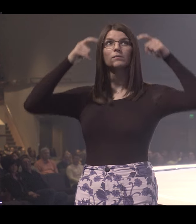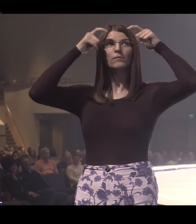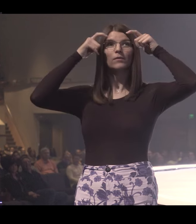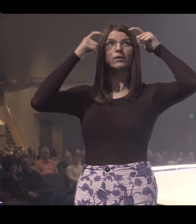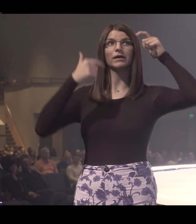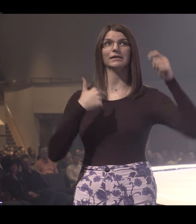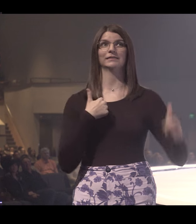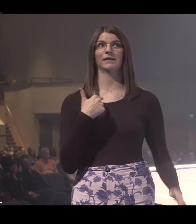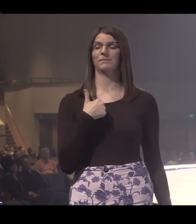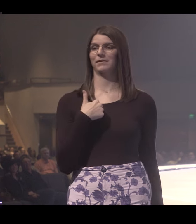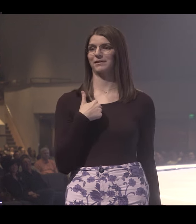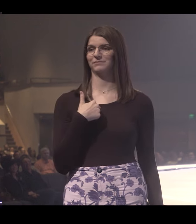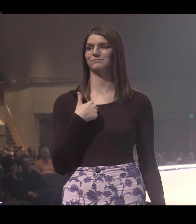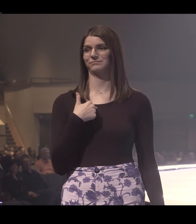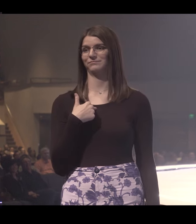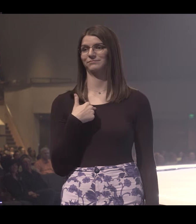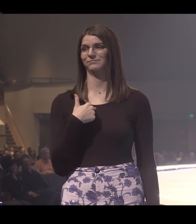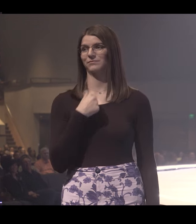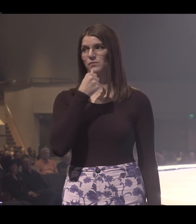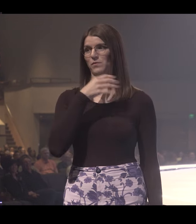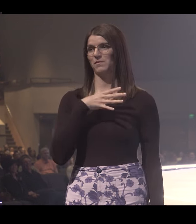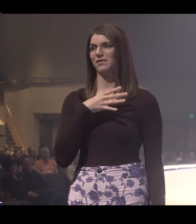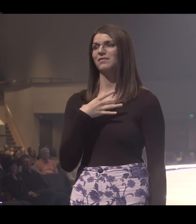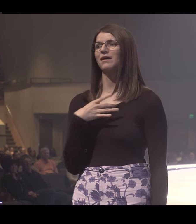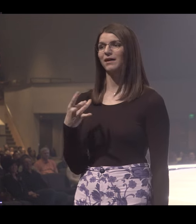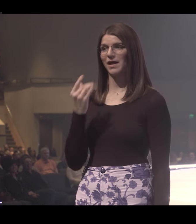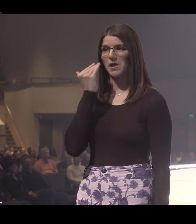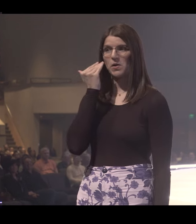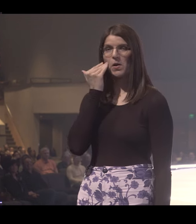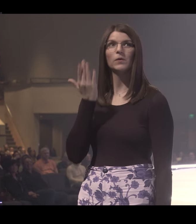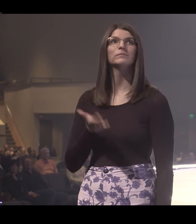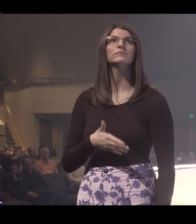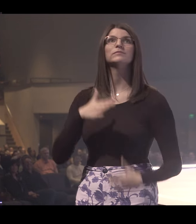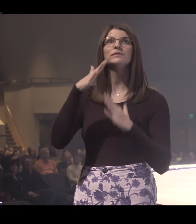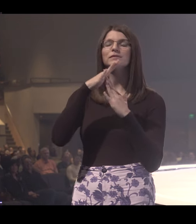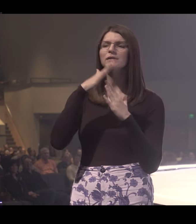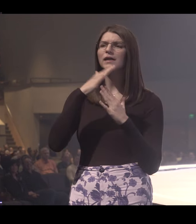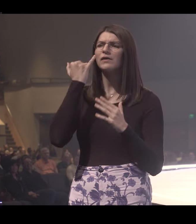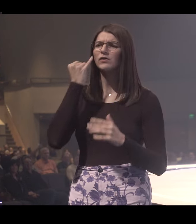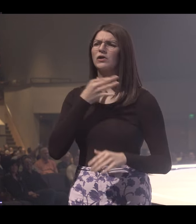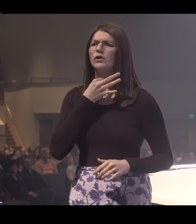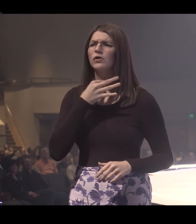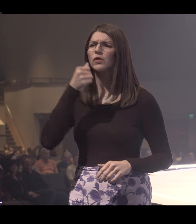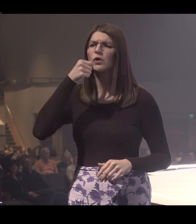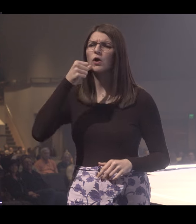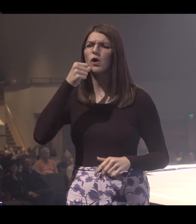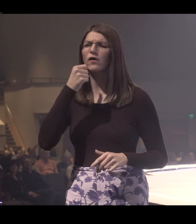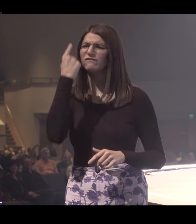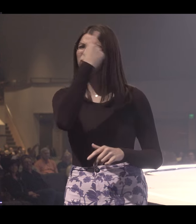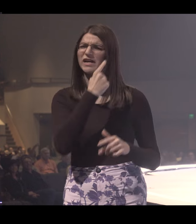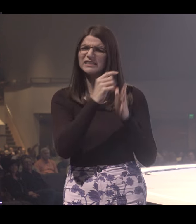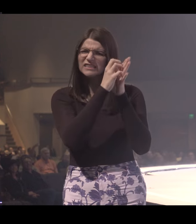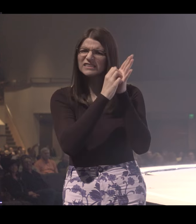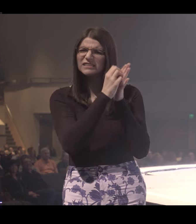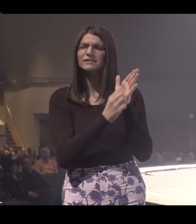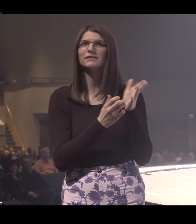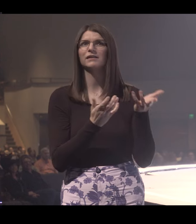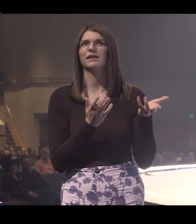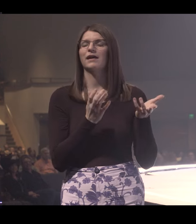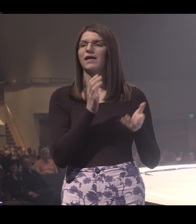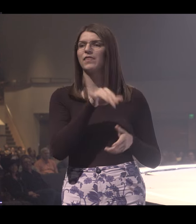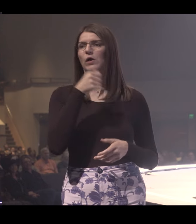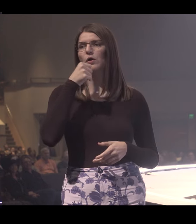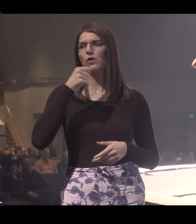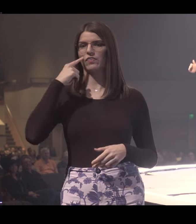It was very pleasing with the ladies at the time, I know. The top row, if you're wondering why that girl on the far right, her face is scratched